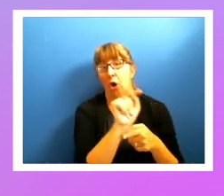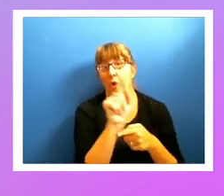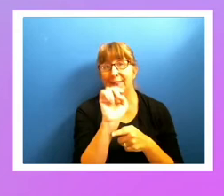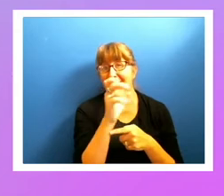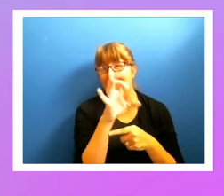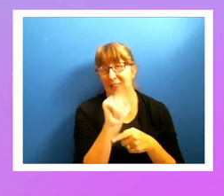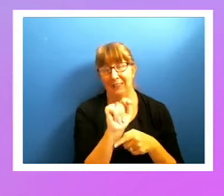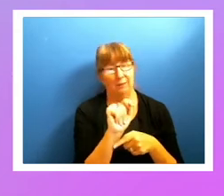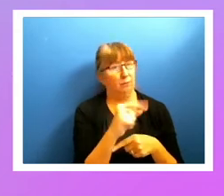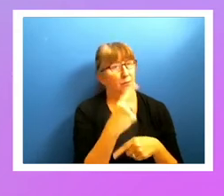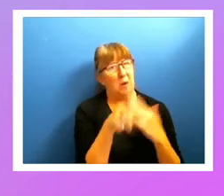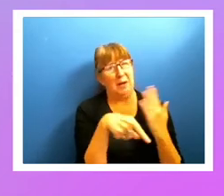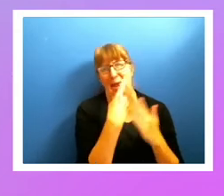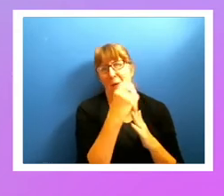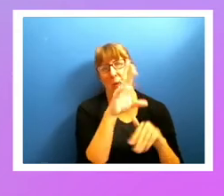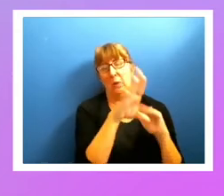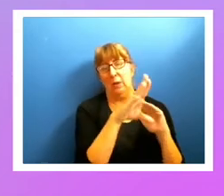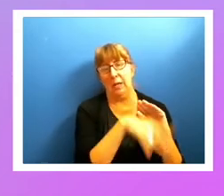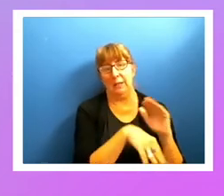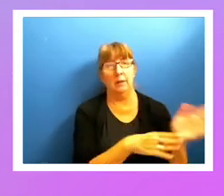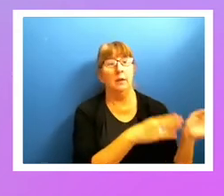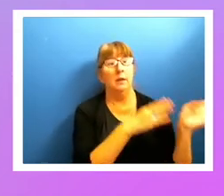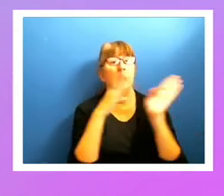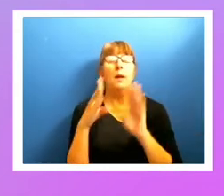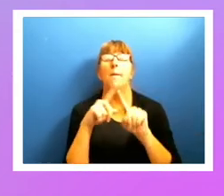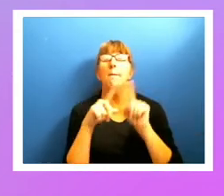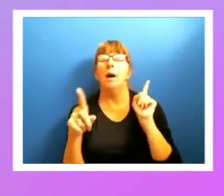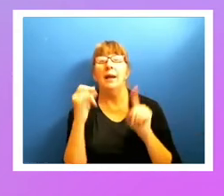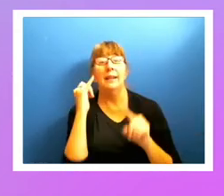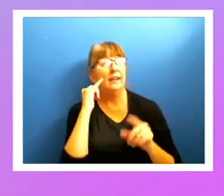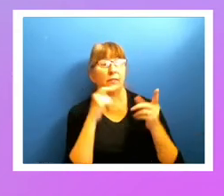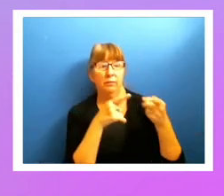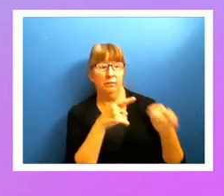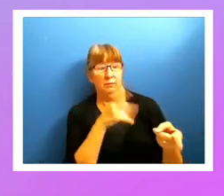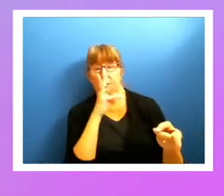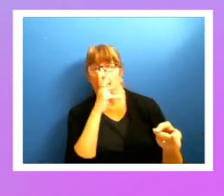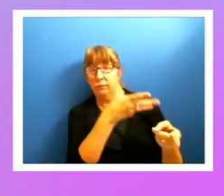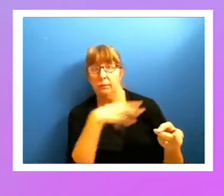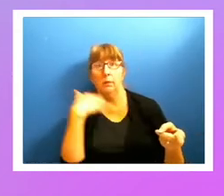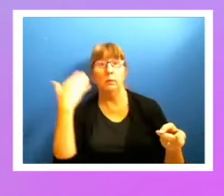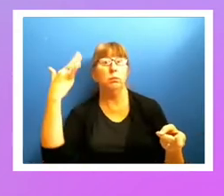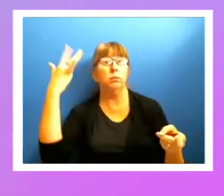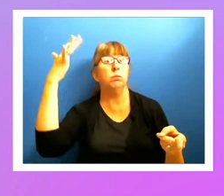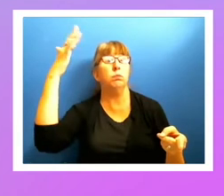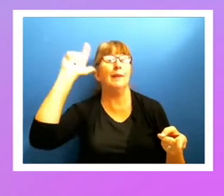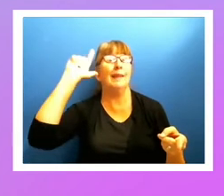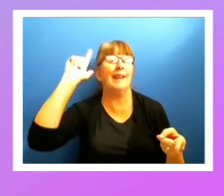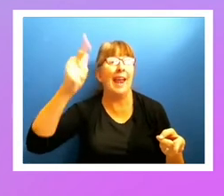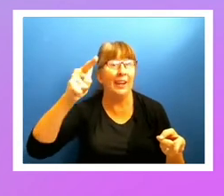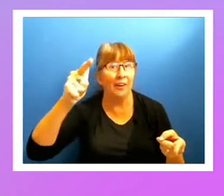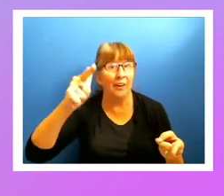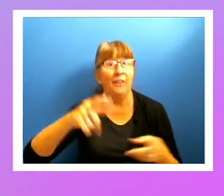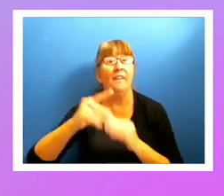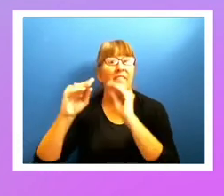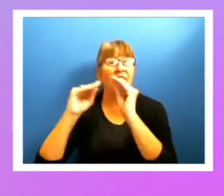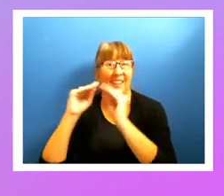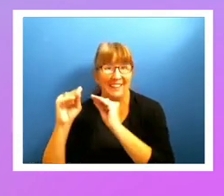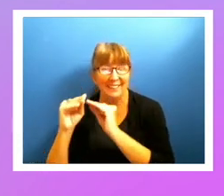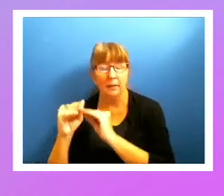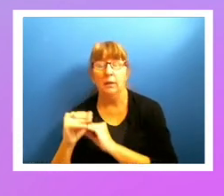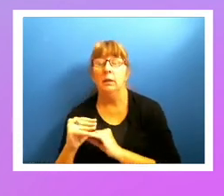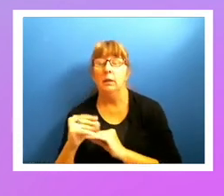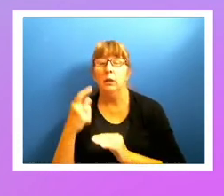or less. But then the reactive fix loss that we just figured up is almost 100 times that much. So